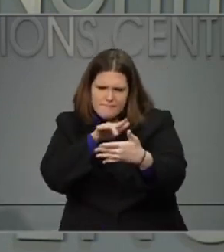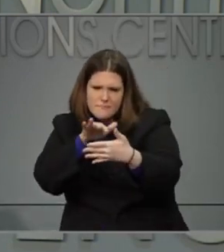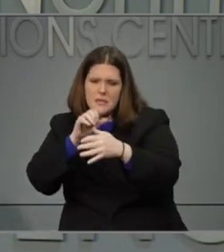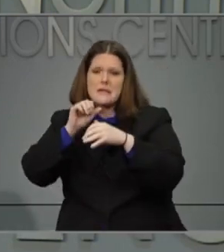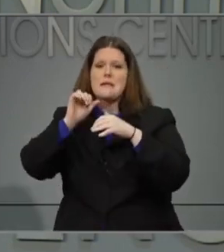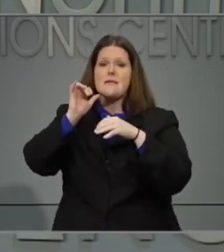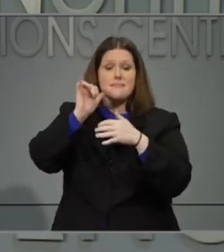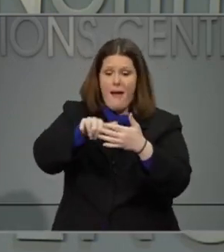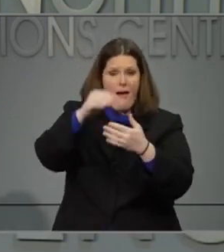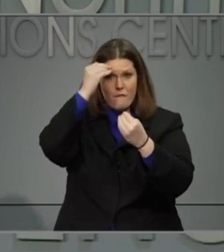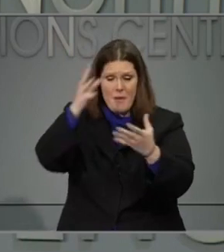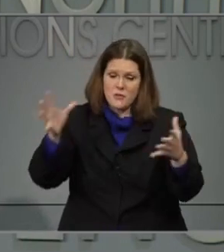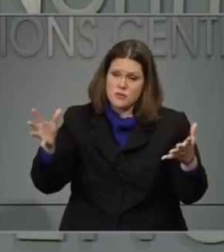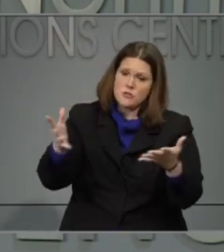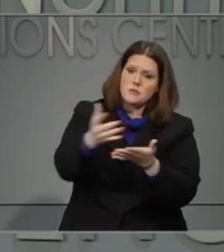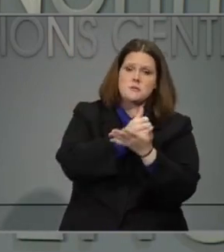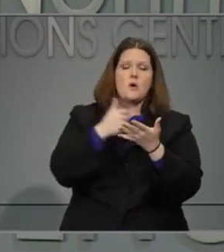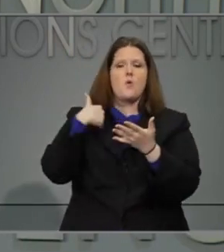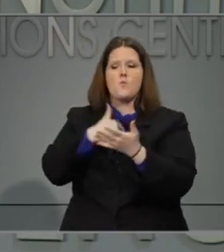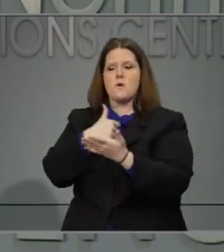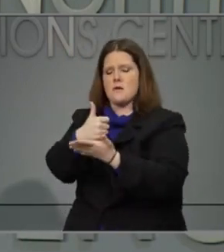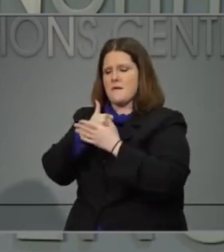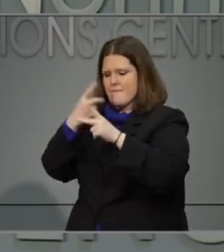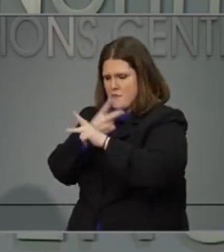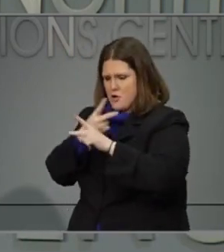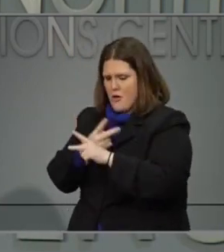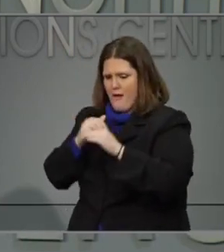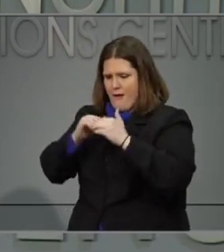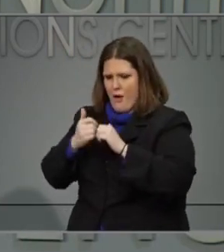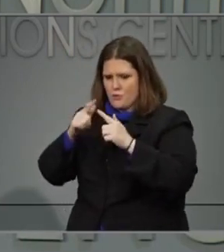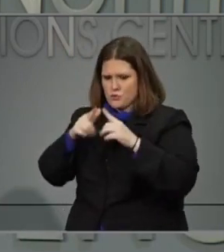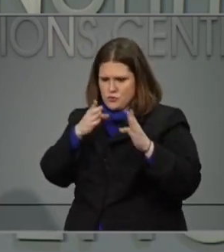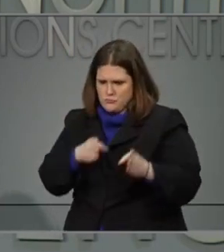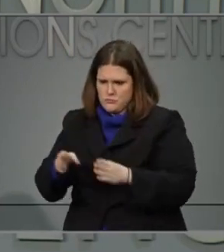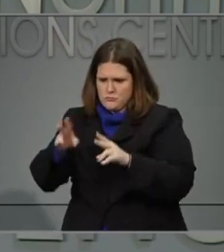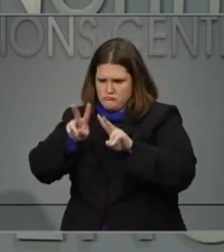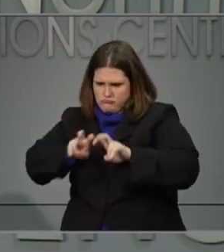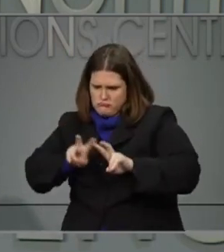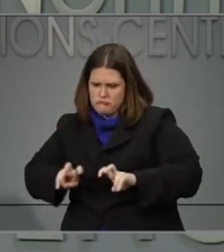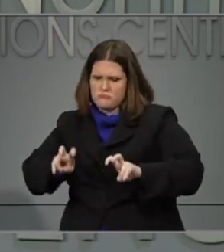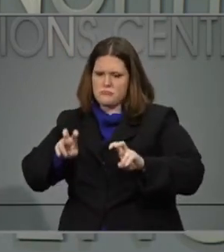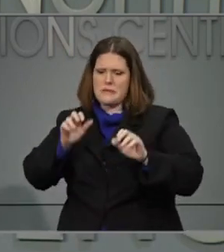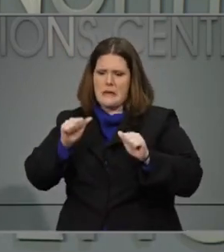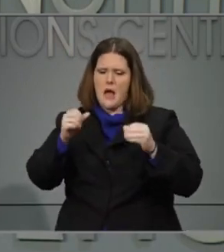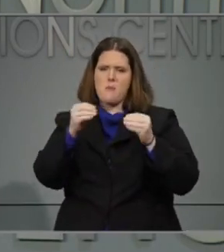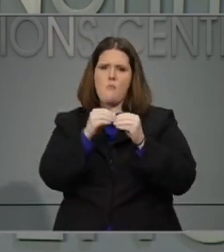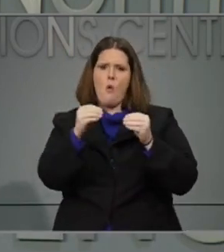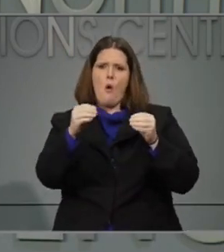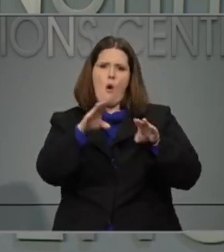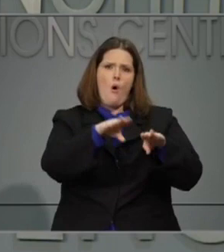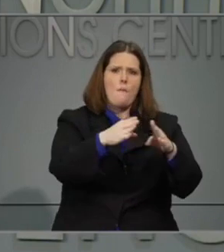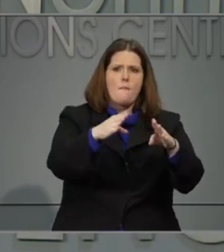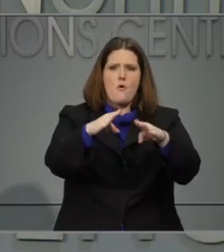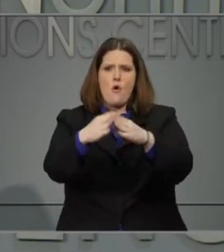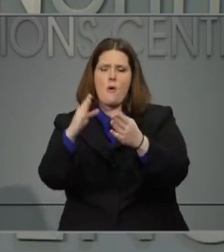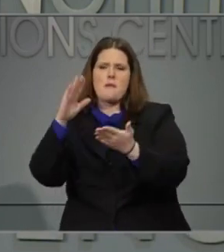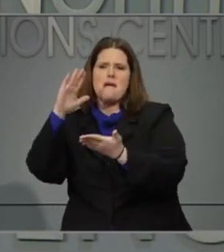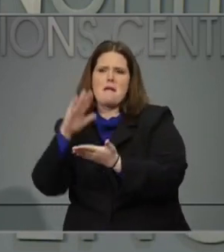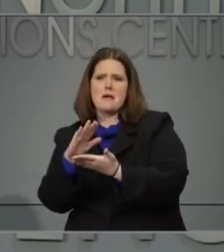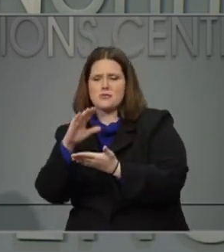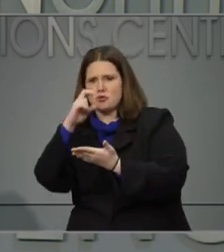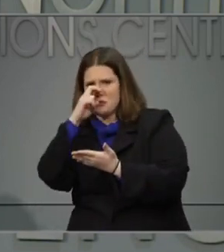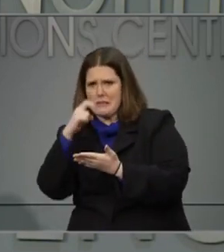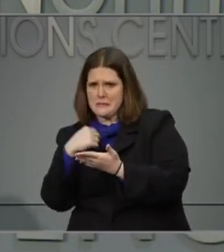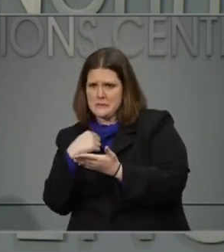allow us to ease restrictions. Secretary Cohen, would you want to answer anything? On the second